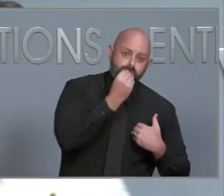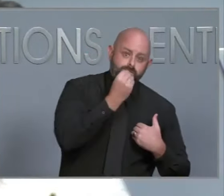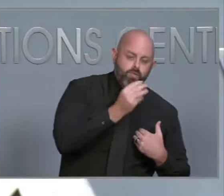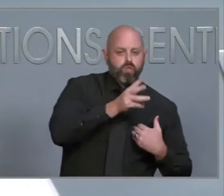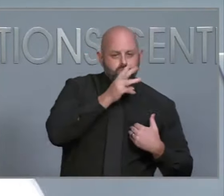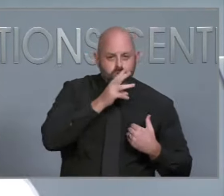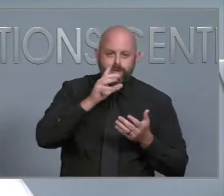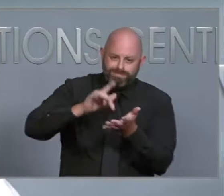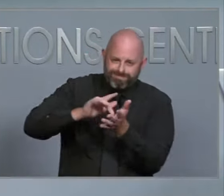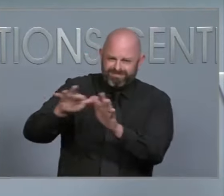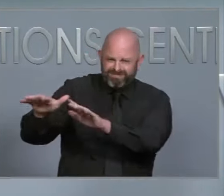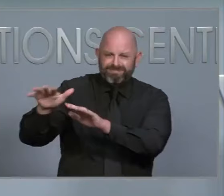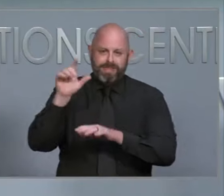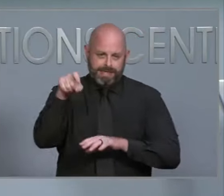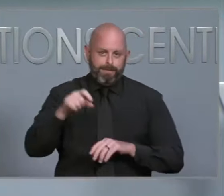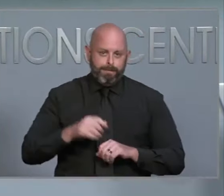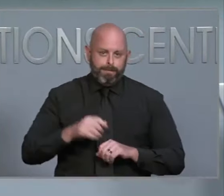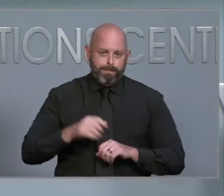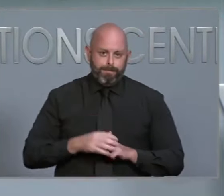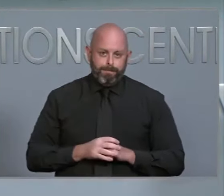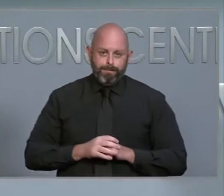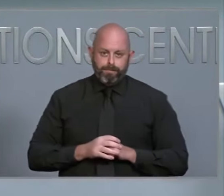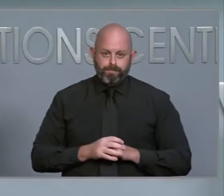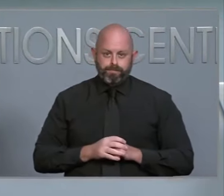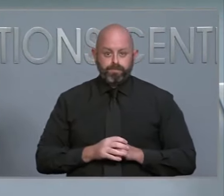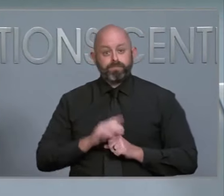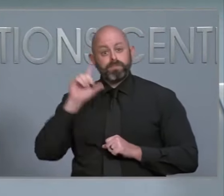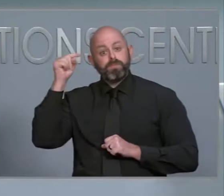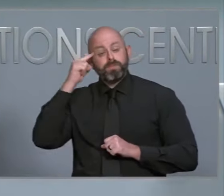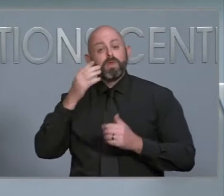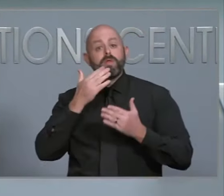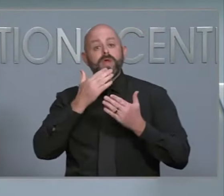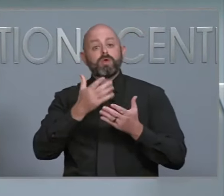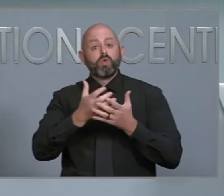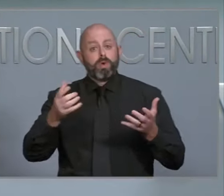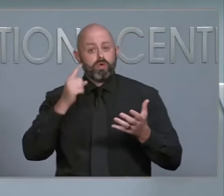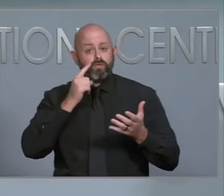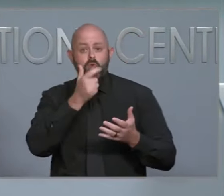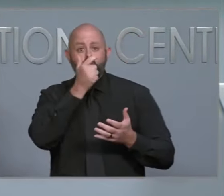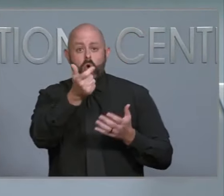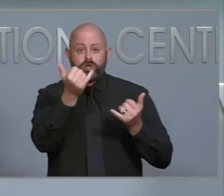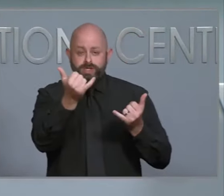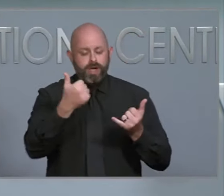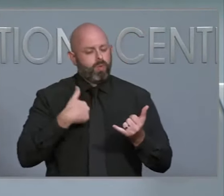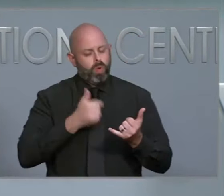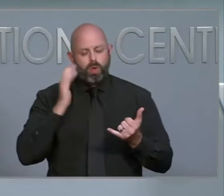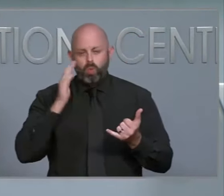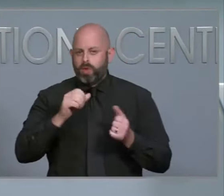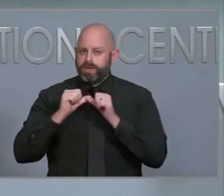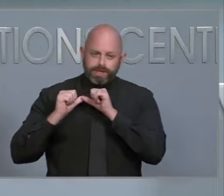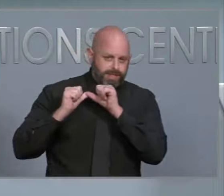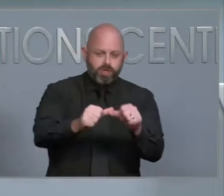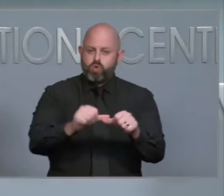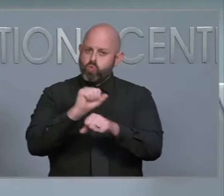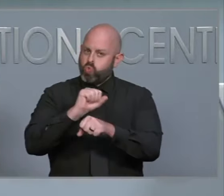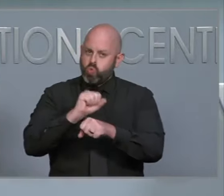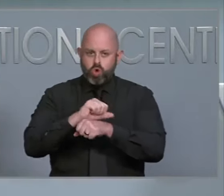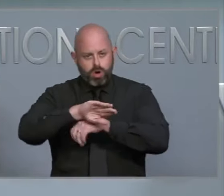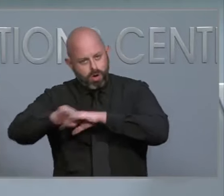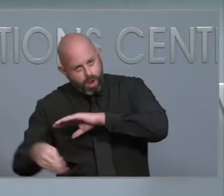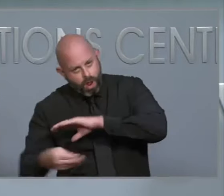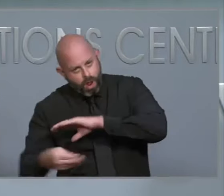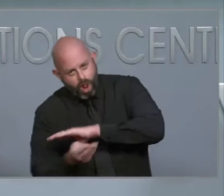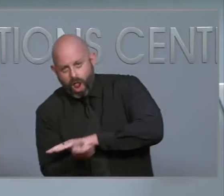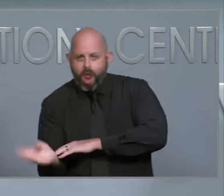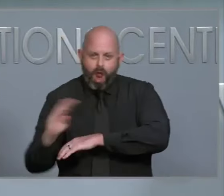Thank you very much for tuning in. We're going to continue to work around the clock to make sure that Western North Carolina gets help. We